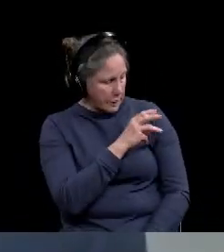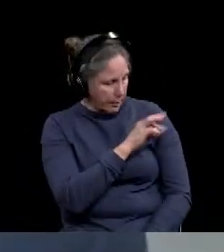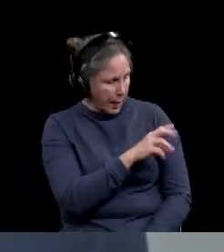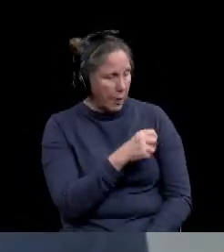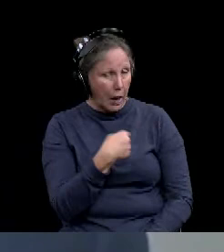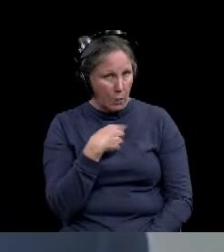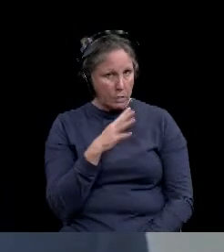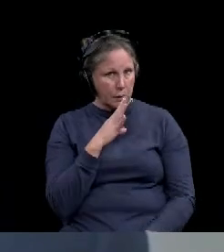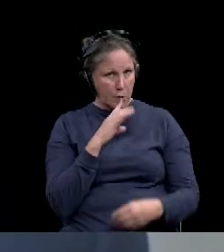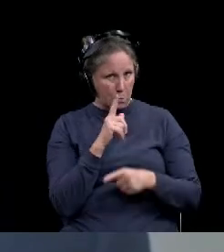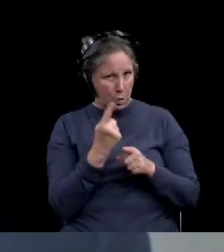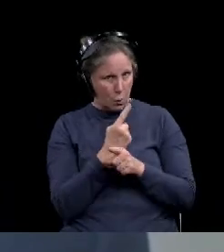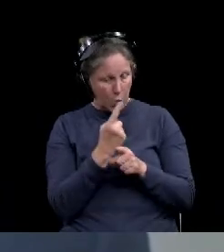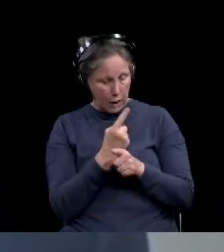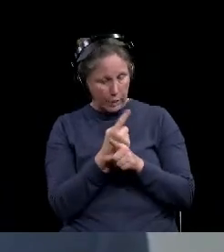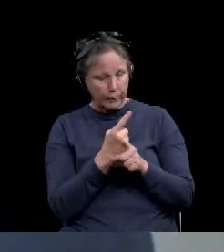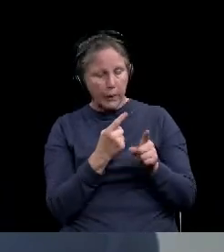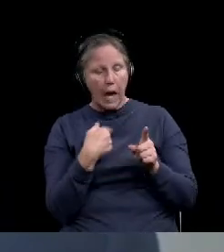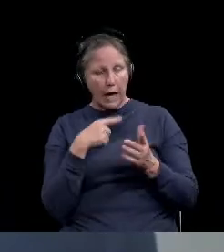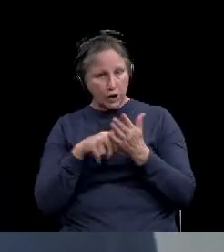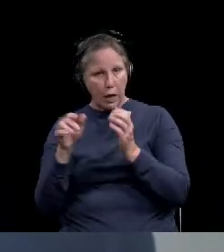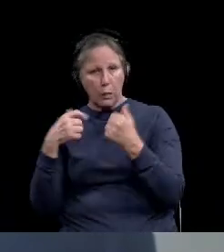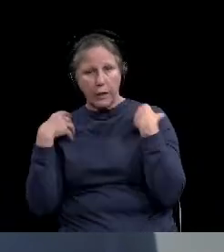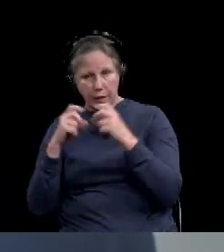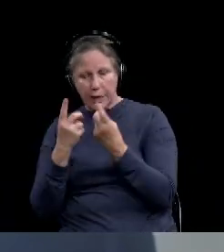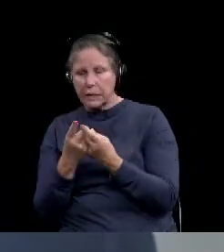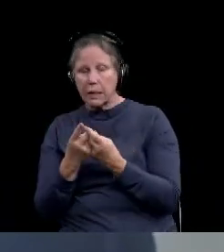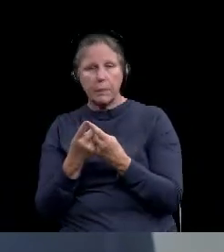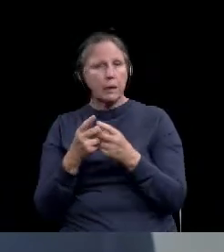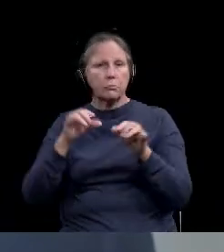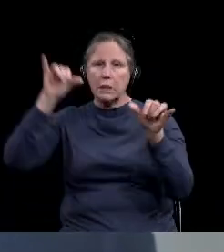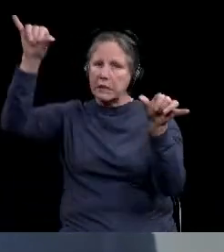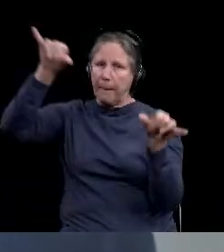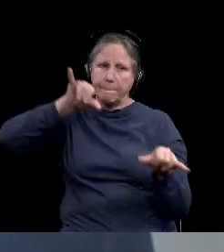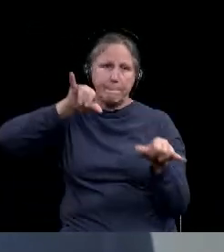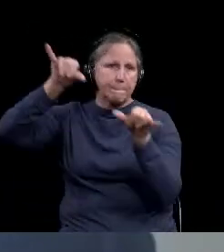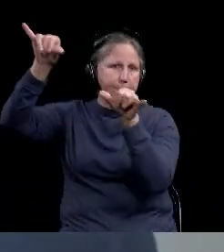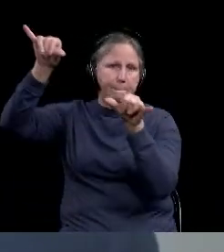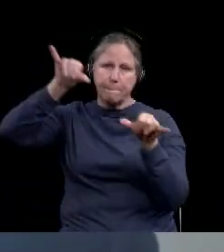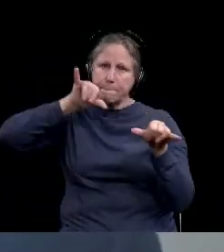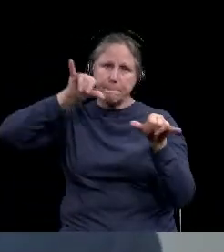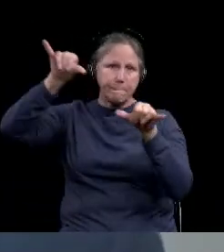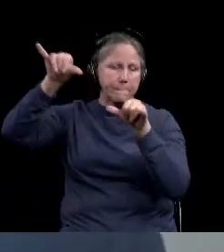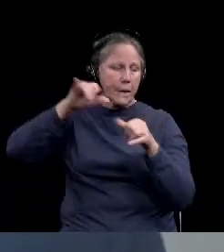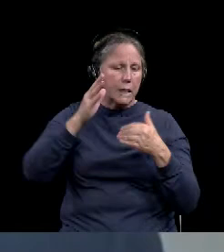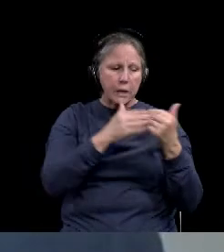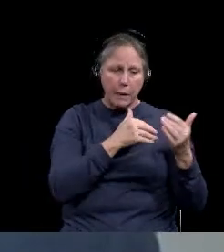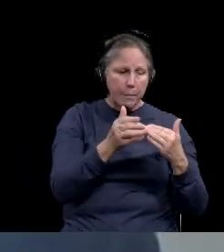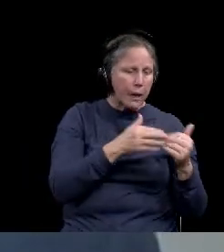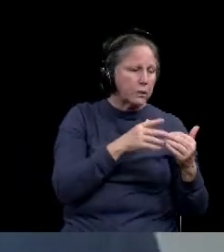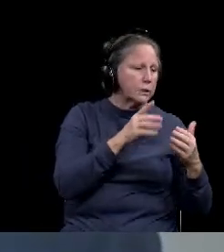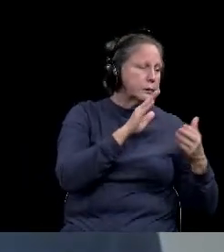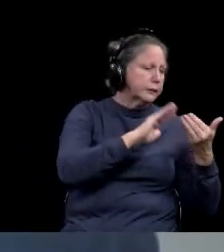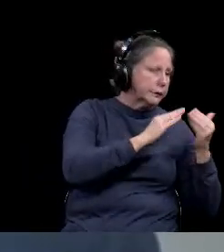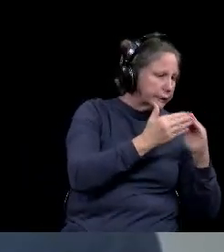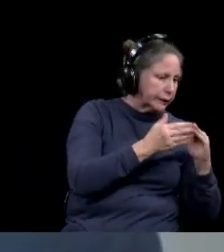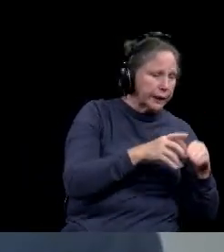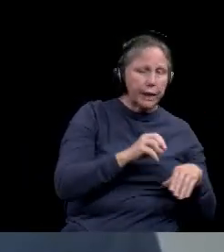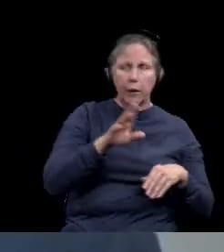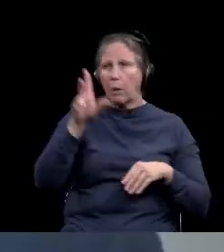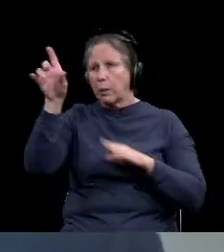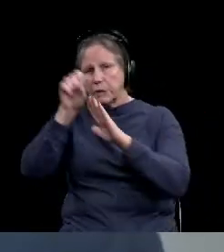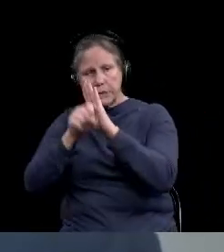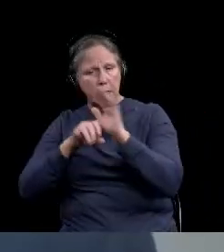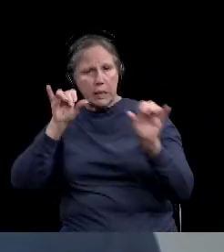speaking accurately here. And so, no, they're the same rules as the state, uh, uses or department of state health services are, they're the very